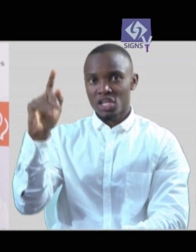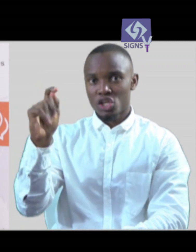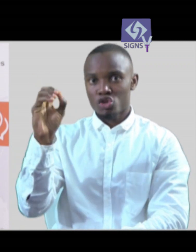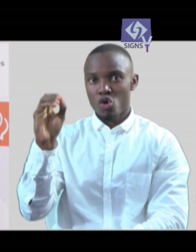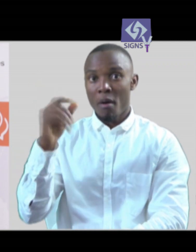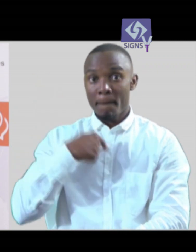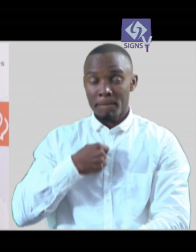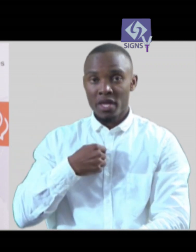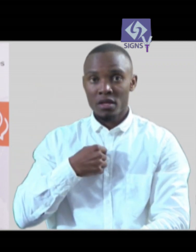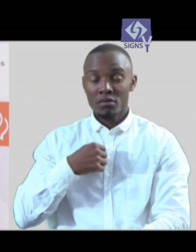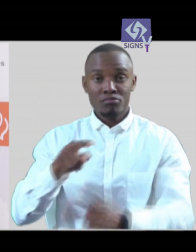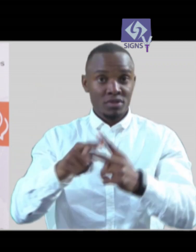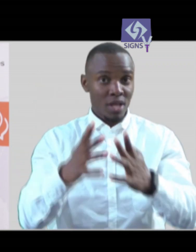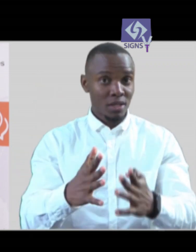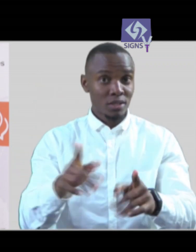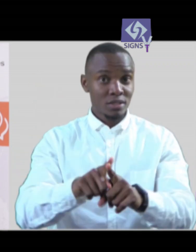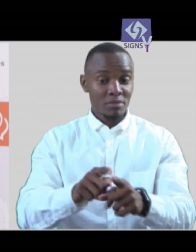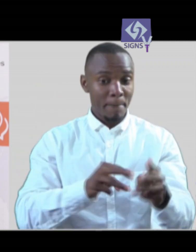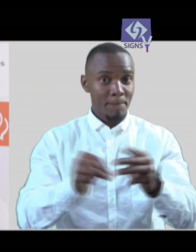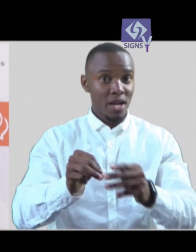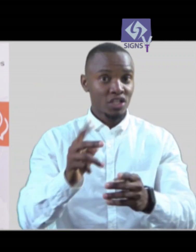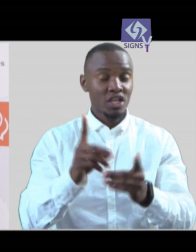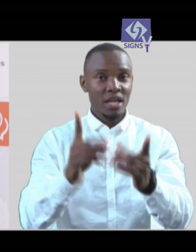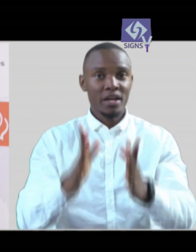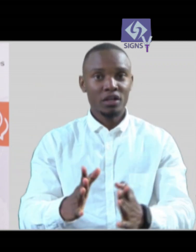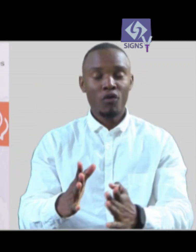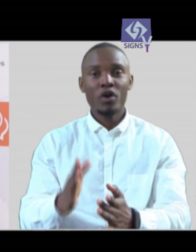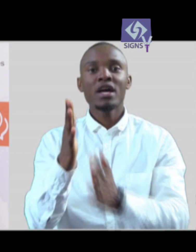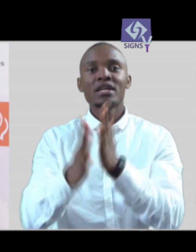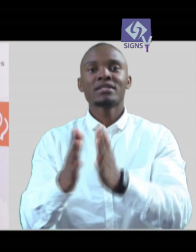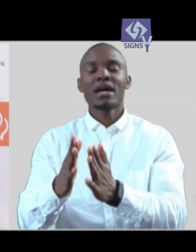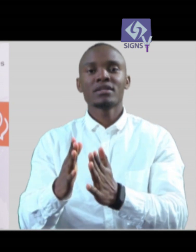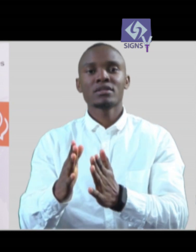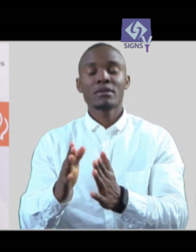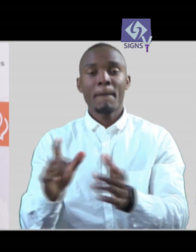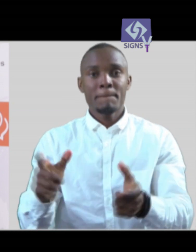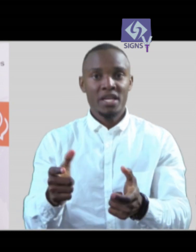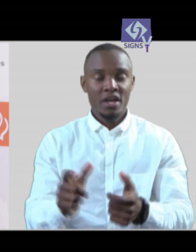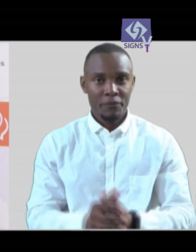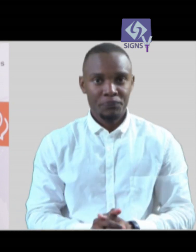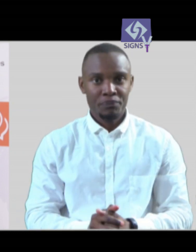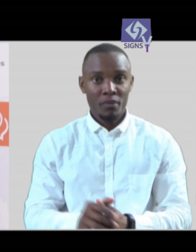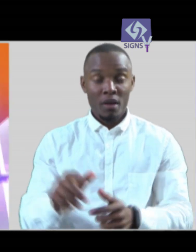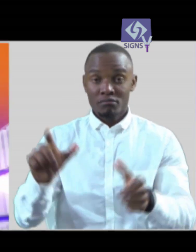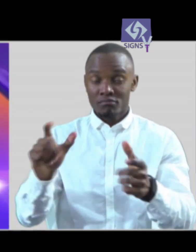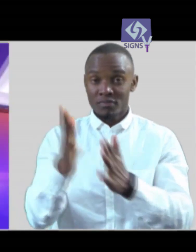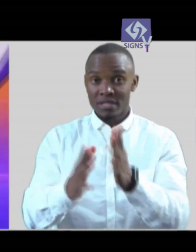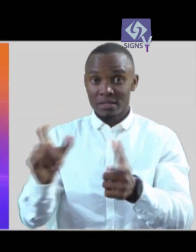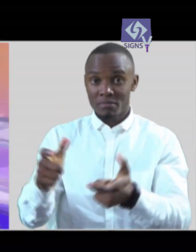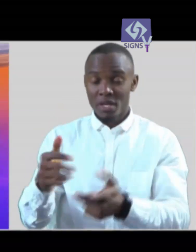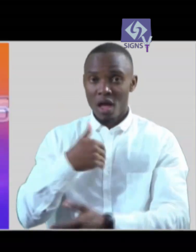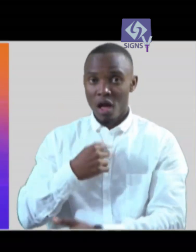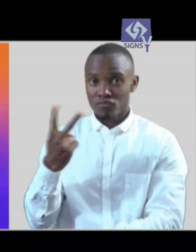to set maize prices to cushion the farmers from south rift nyansa central eastern and coast regions